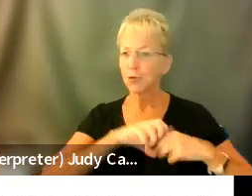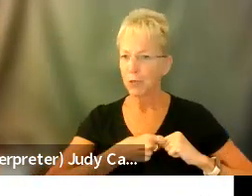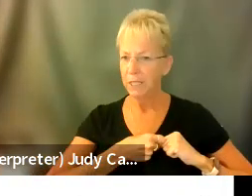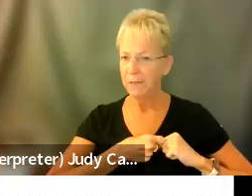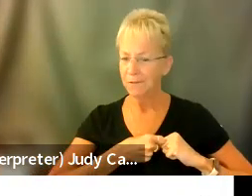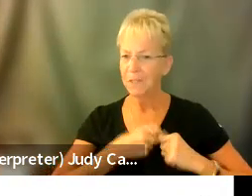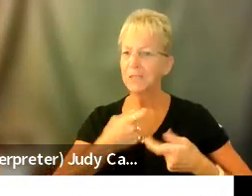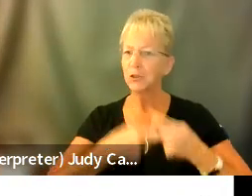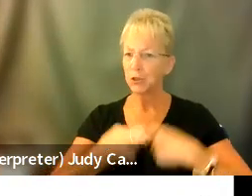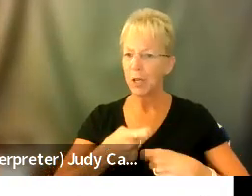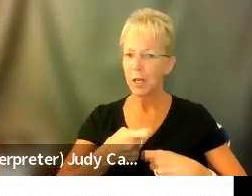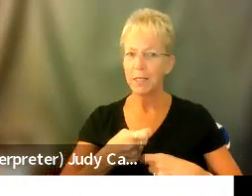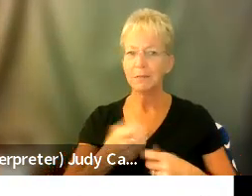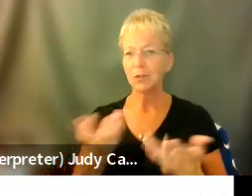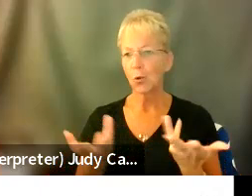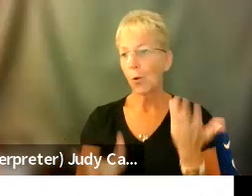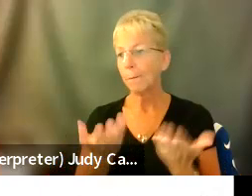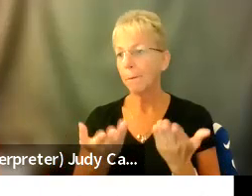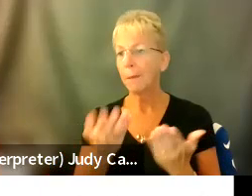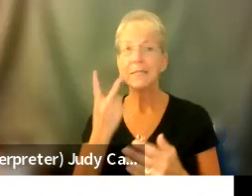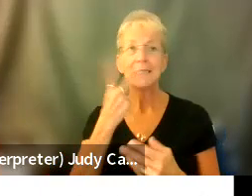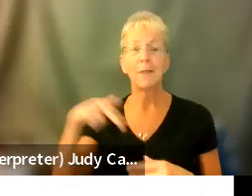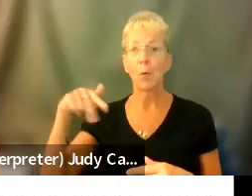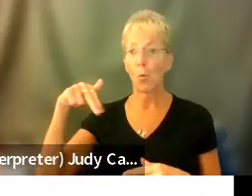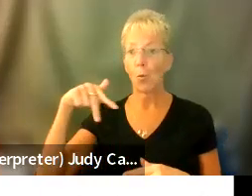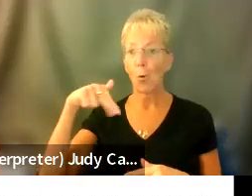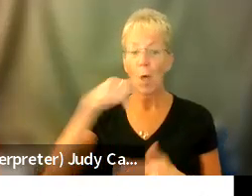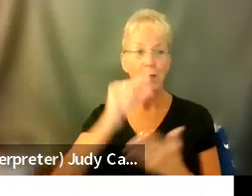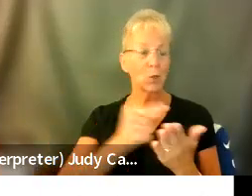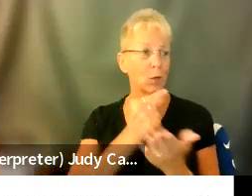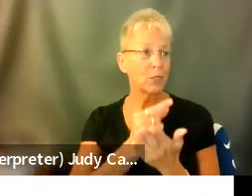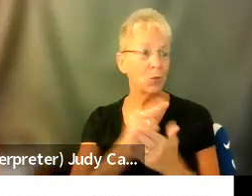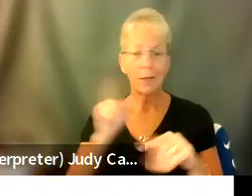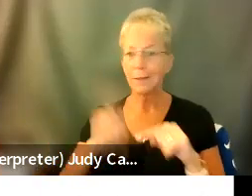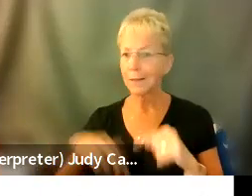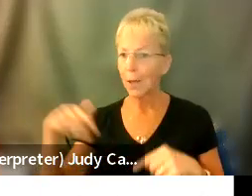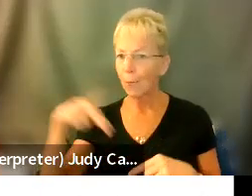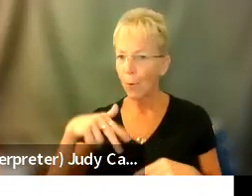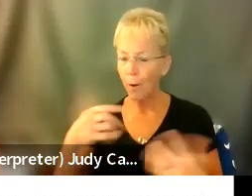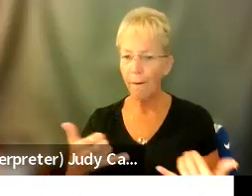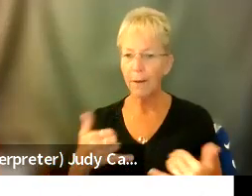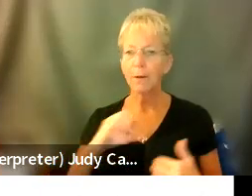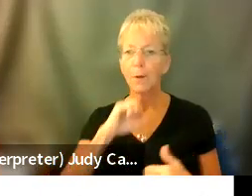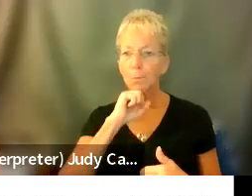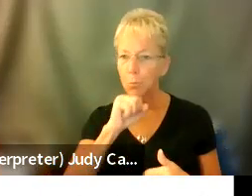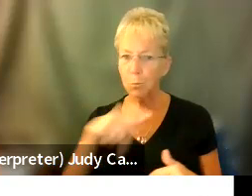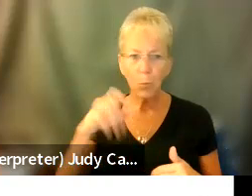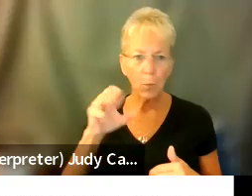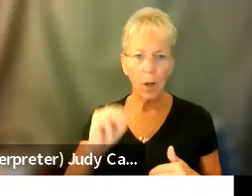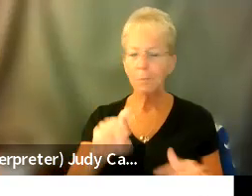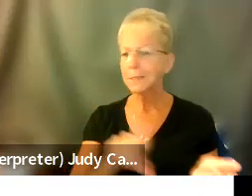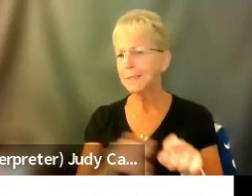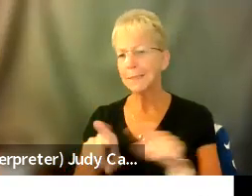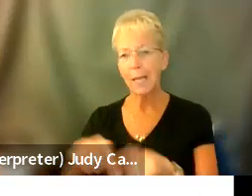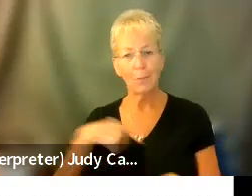your child walk across a stage at graduation or prom or getting married, just like we grieve those things